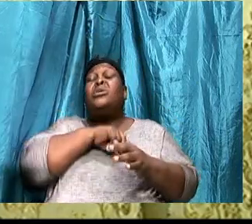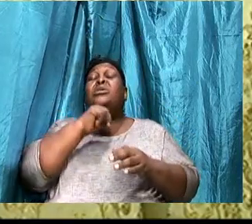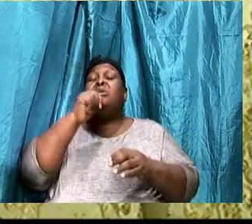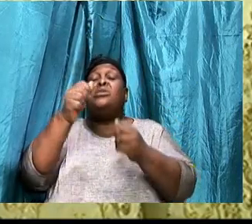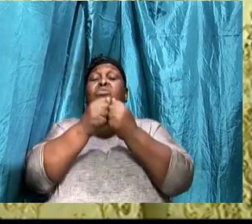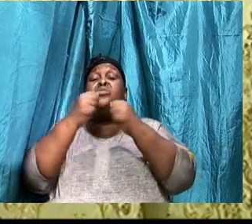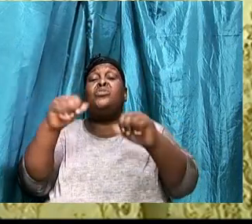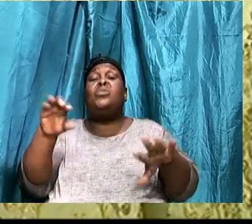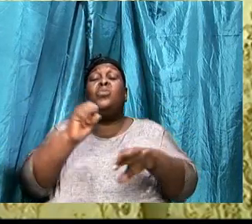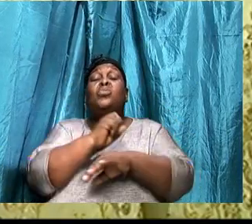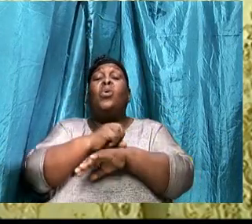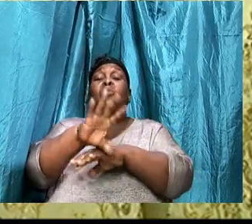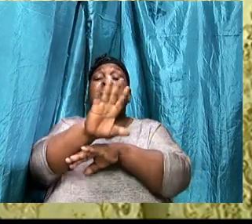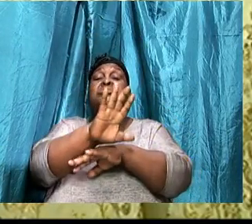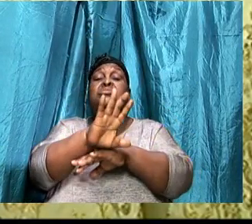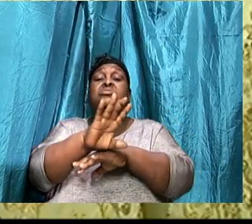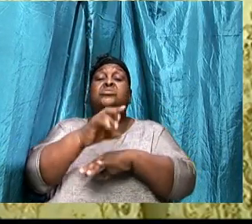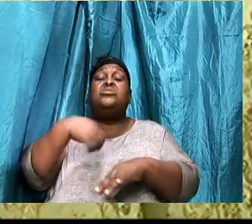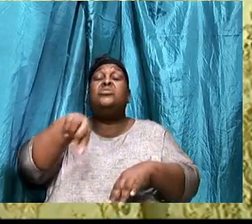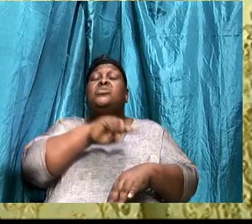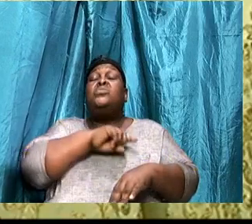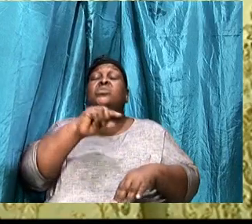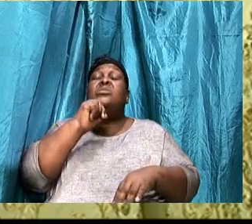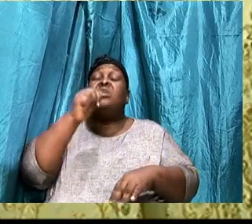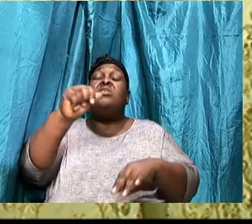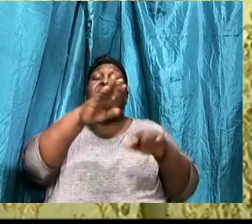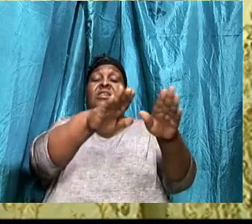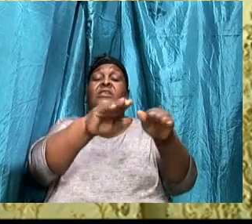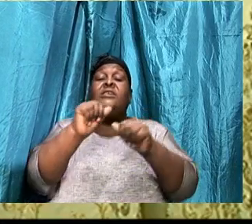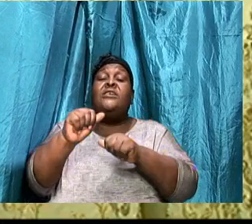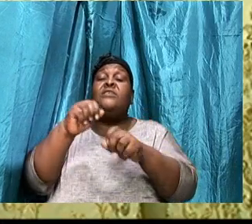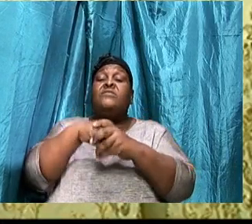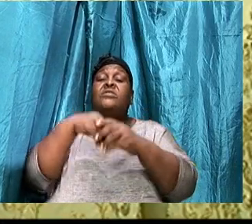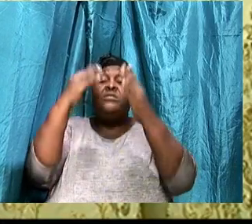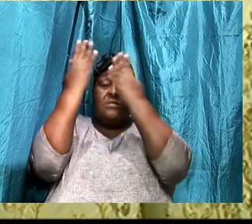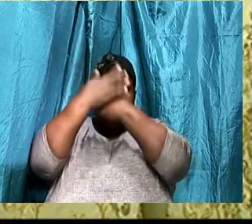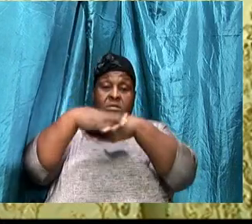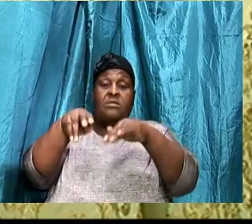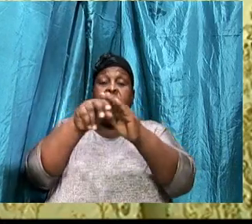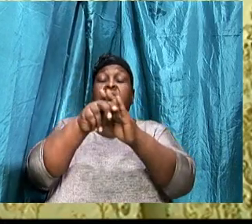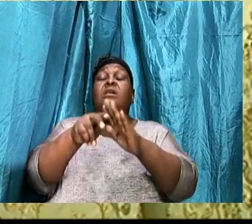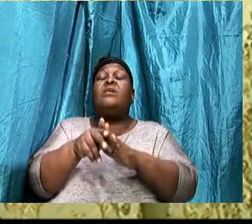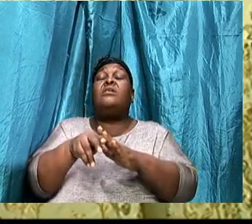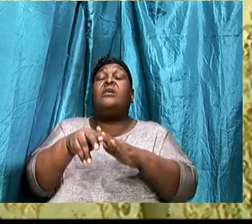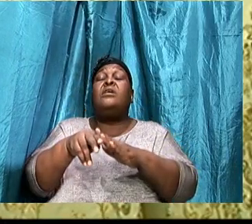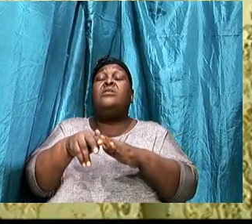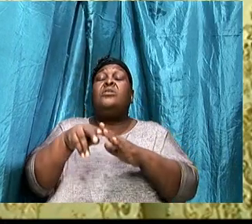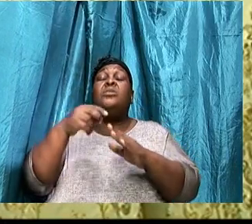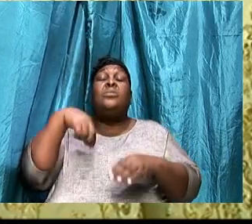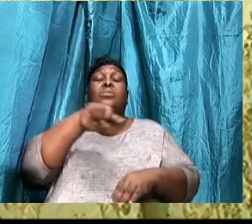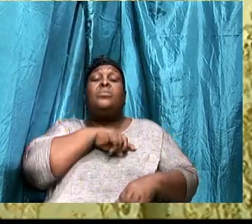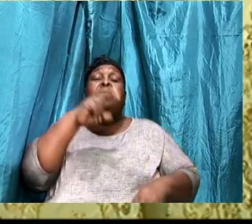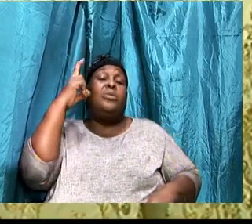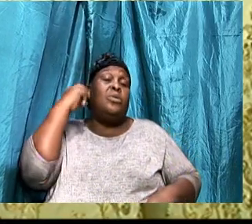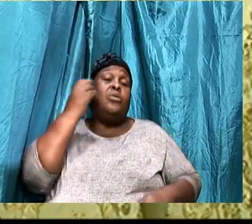Left in the dark, We have heard, The good news, And discover, A new path, To life,